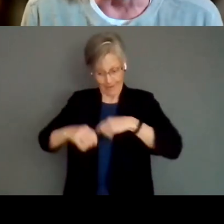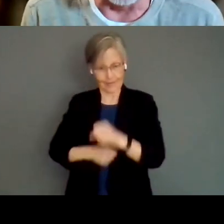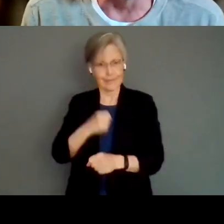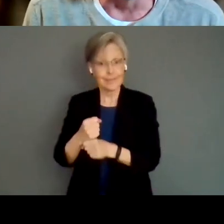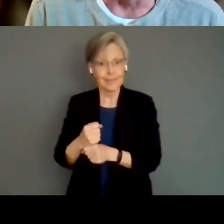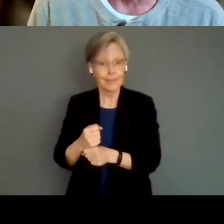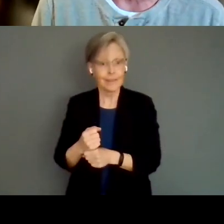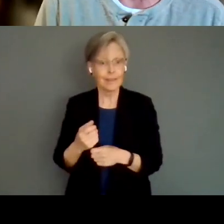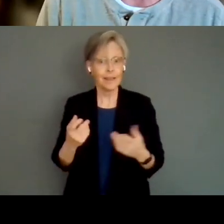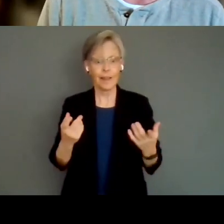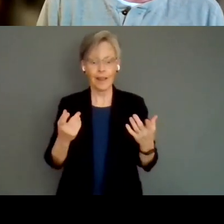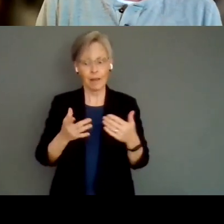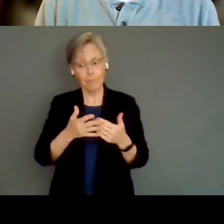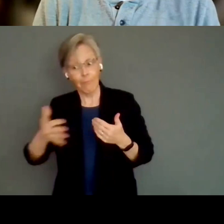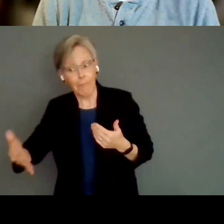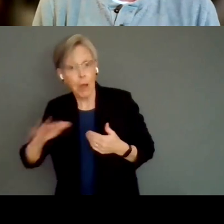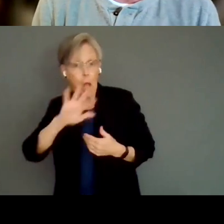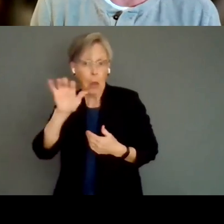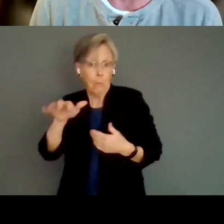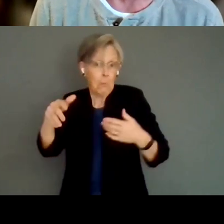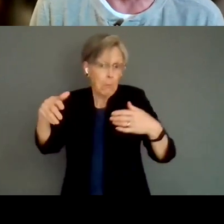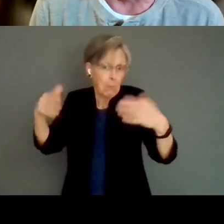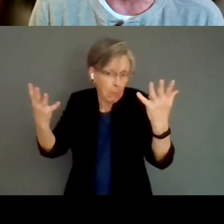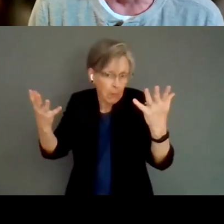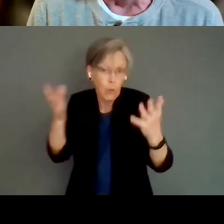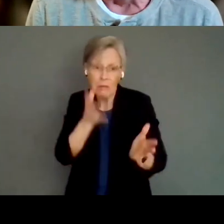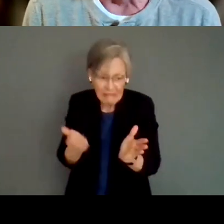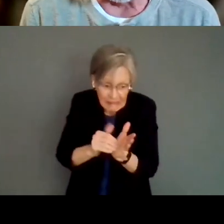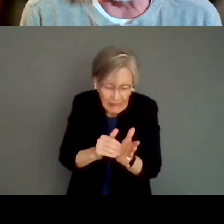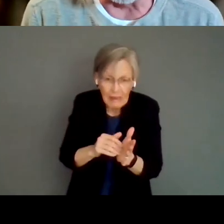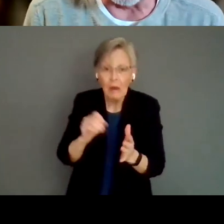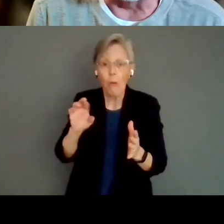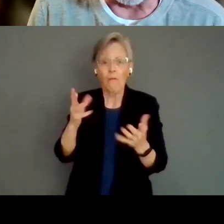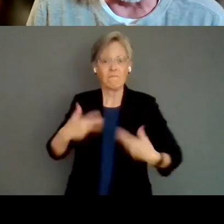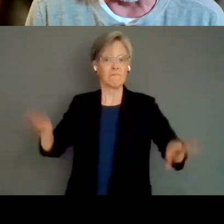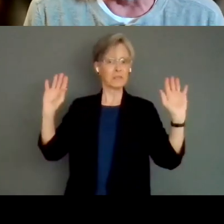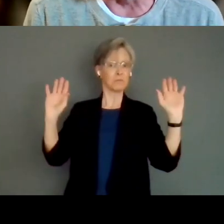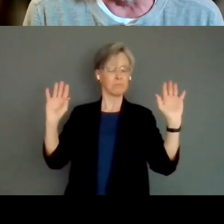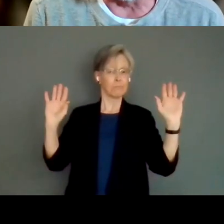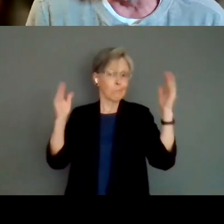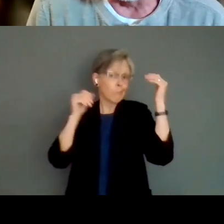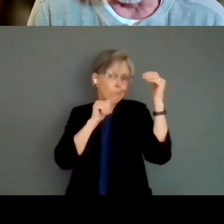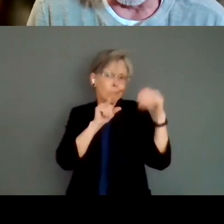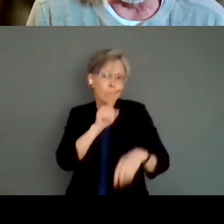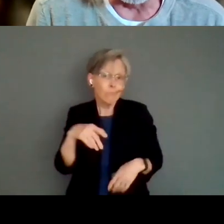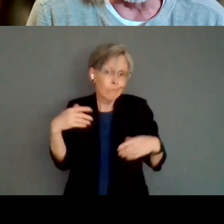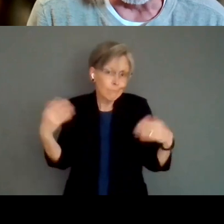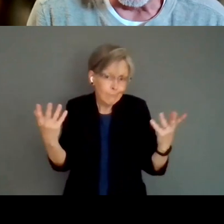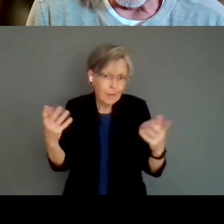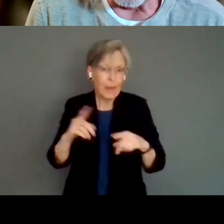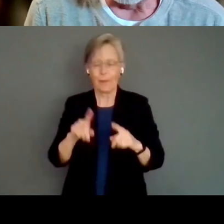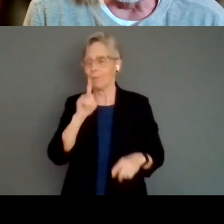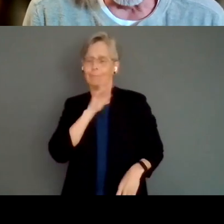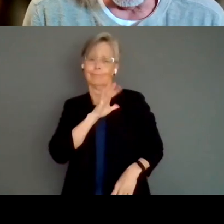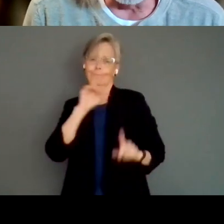idea what's going to happen in the future whether they're going to do them again or not but anyway it's been a it's been a grand season